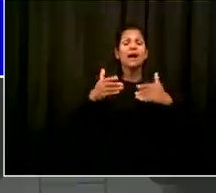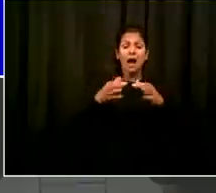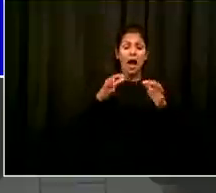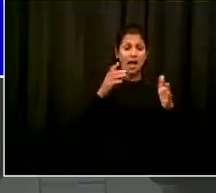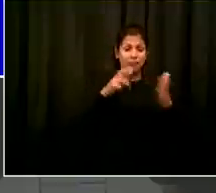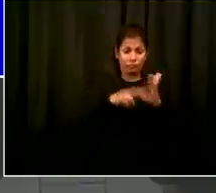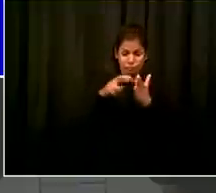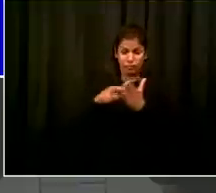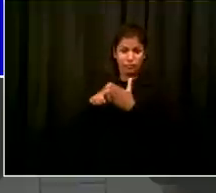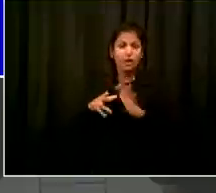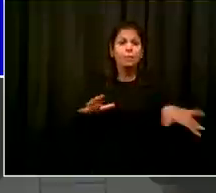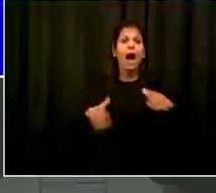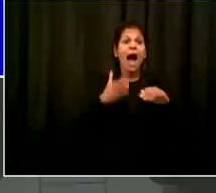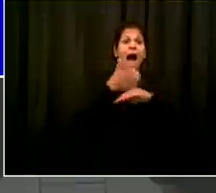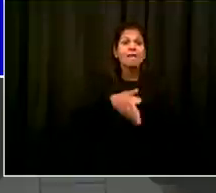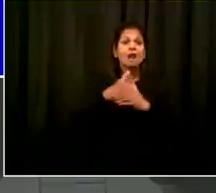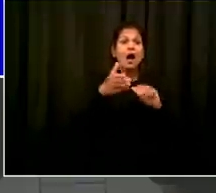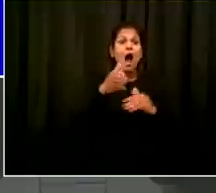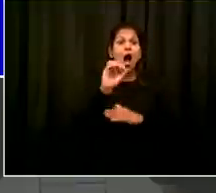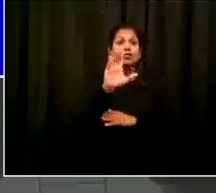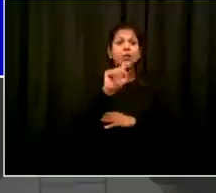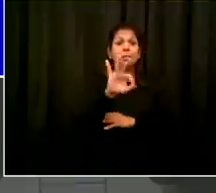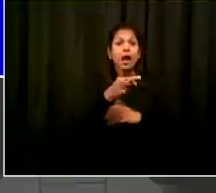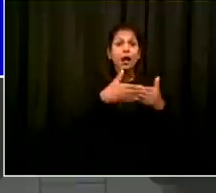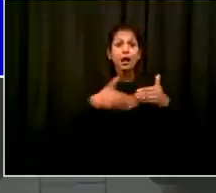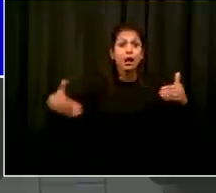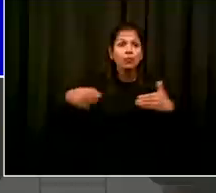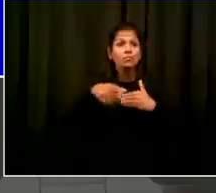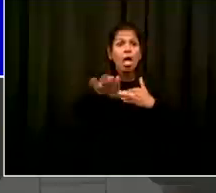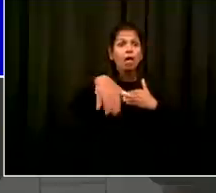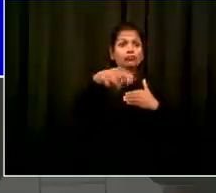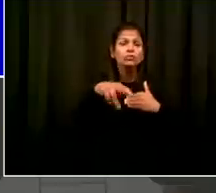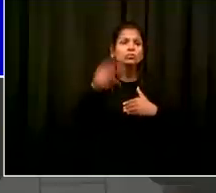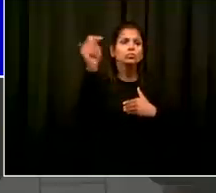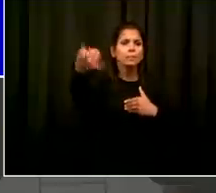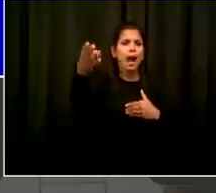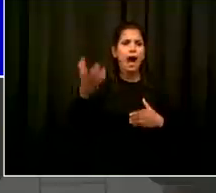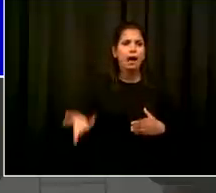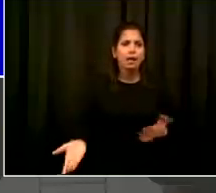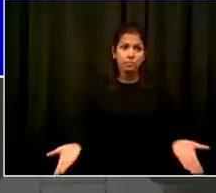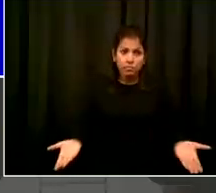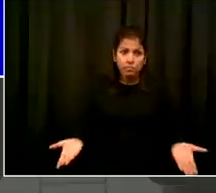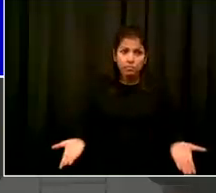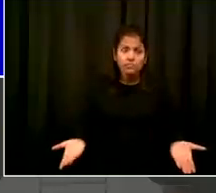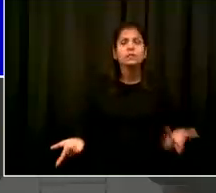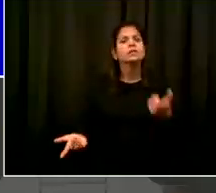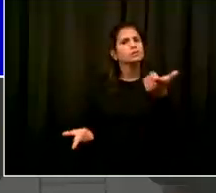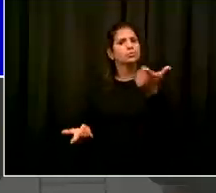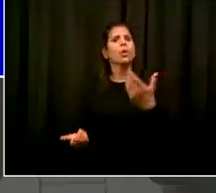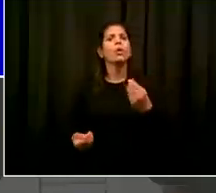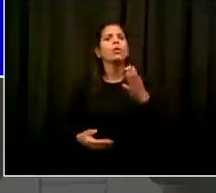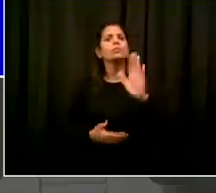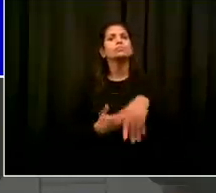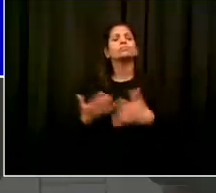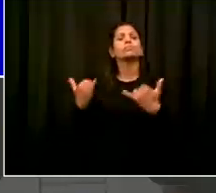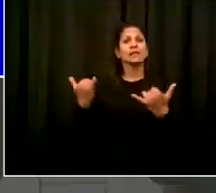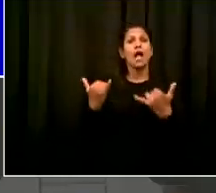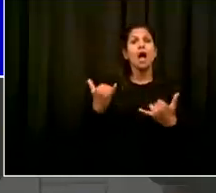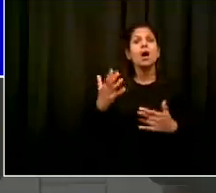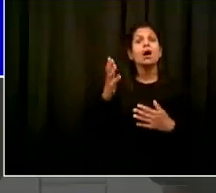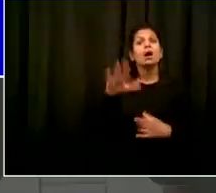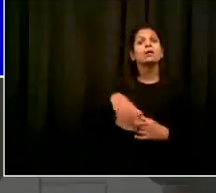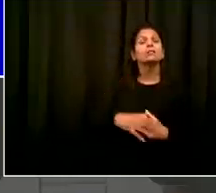national voter registration day so what a good day to get registered so if you have not yet gotten registered anyone in your life family friends neighbors